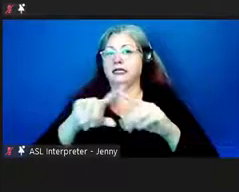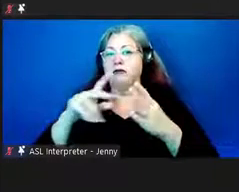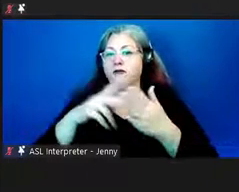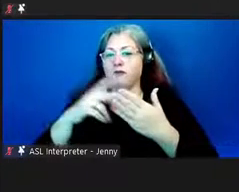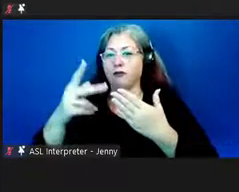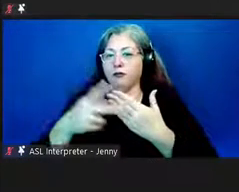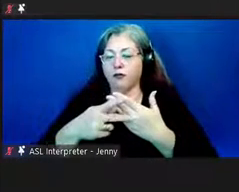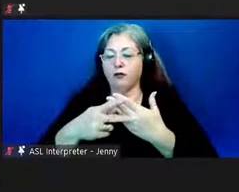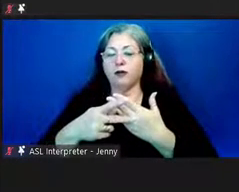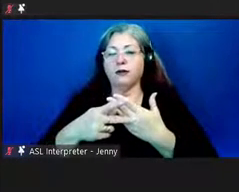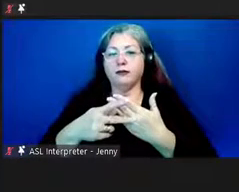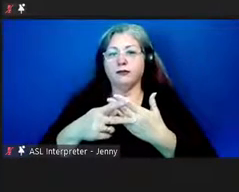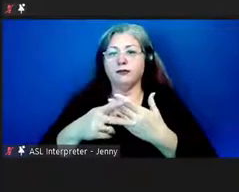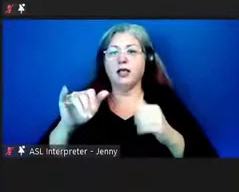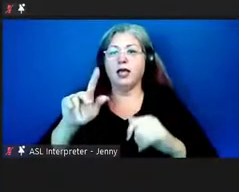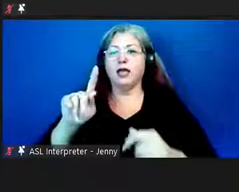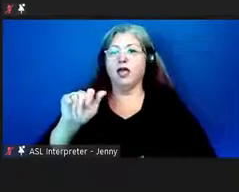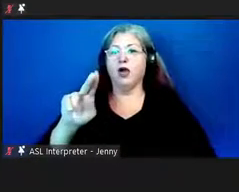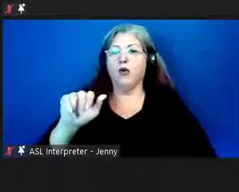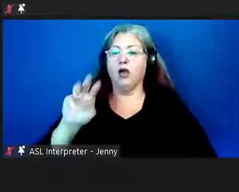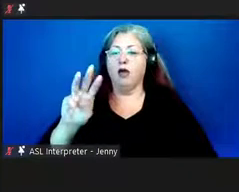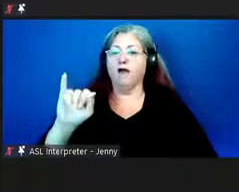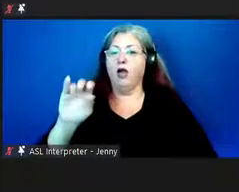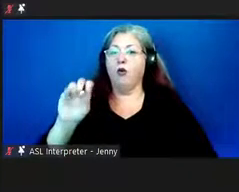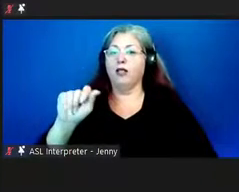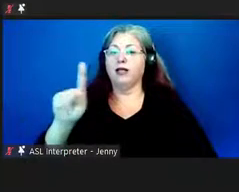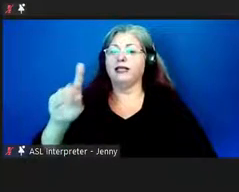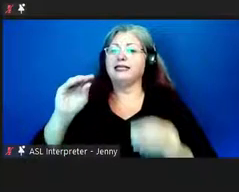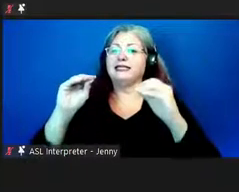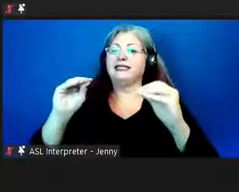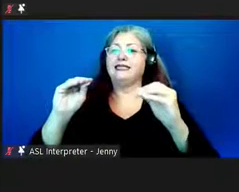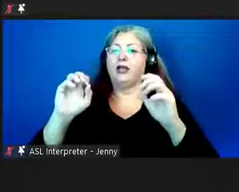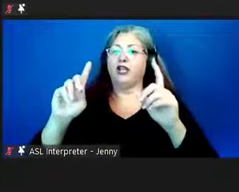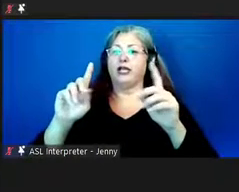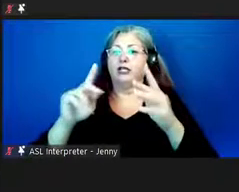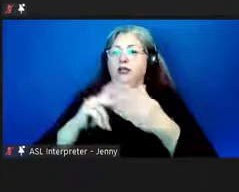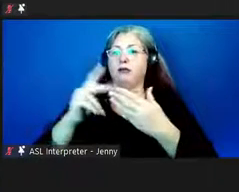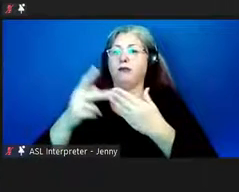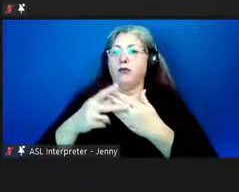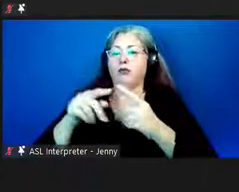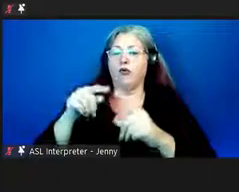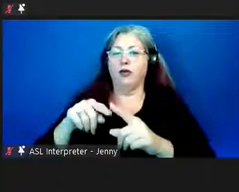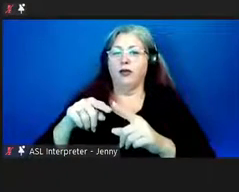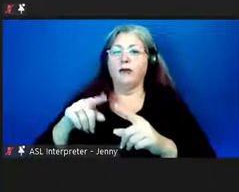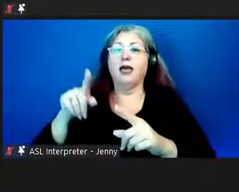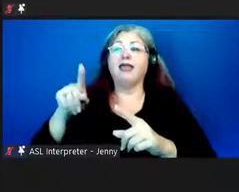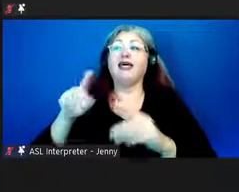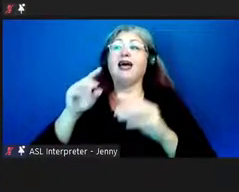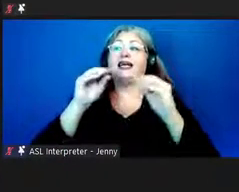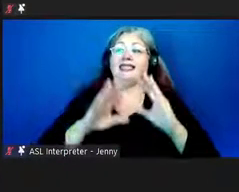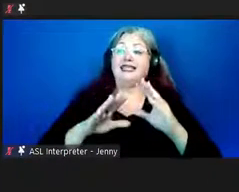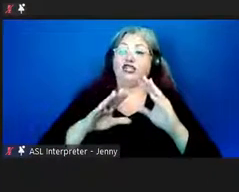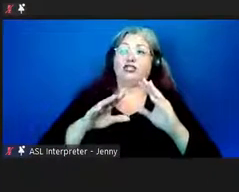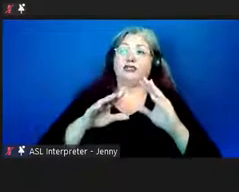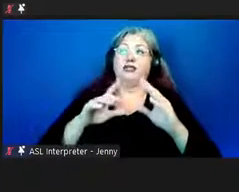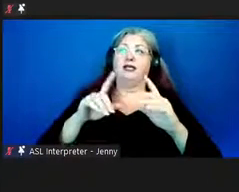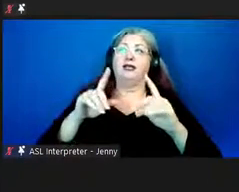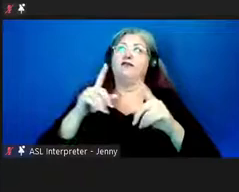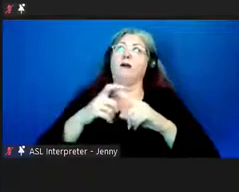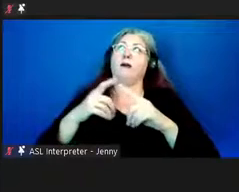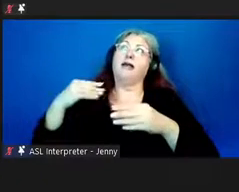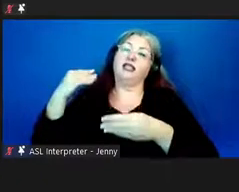such as Kahua Waiola, a teacher education program, and teachers and the generation of